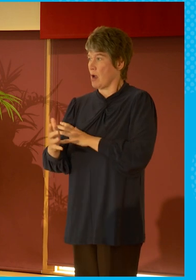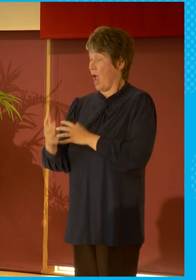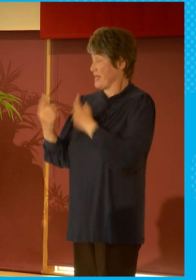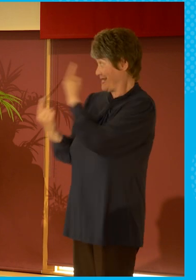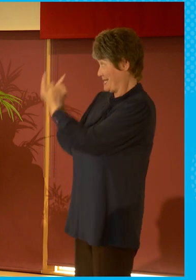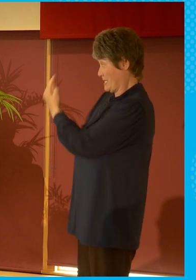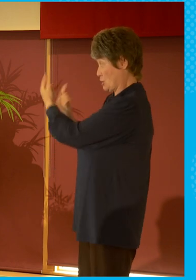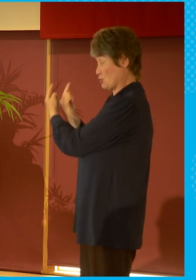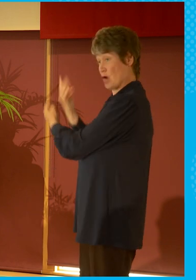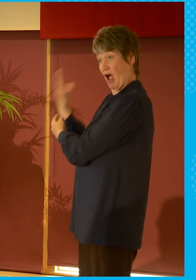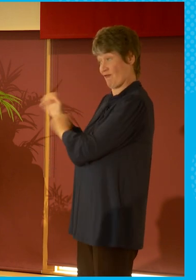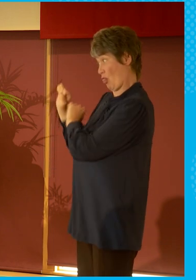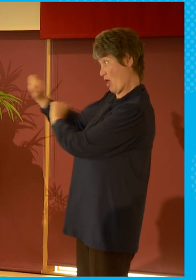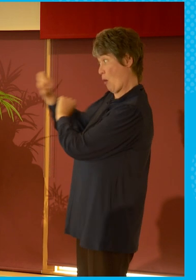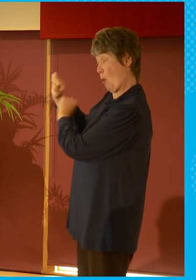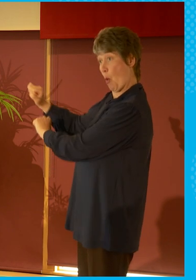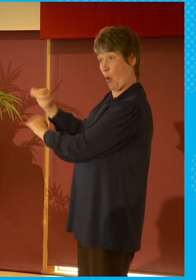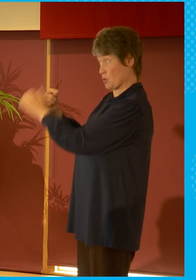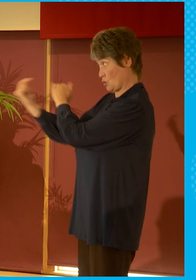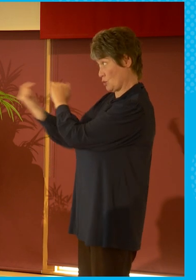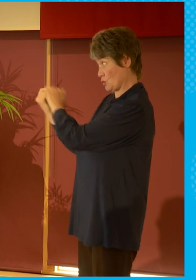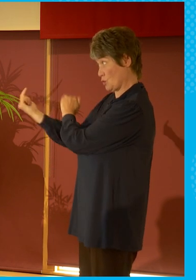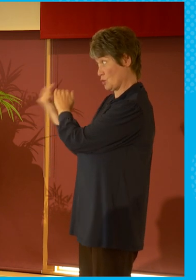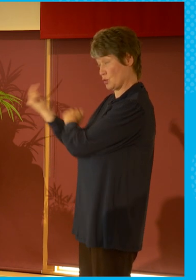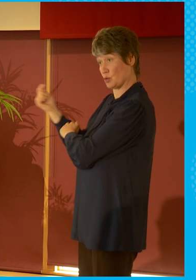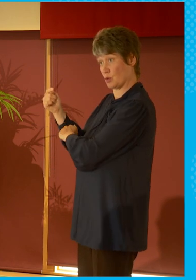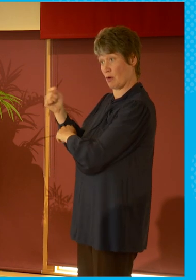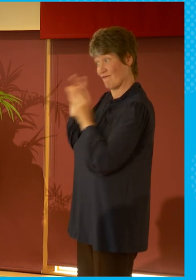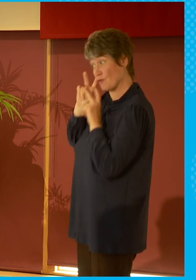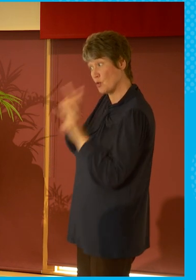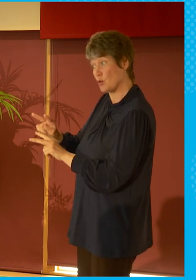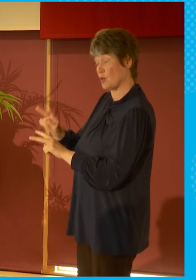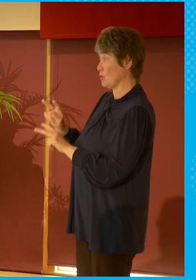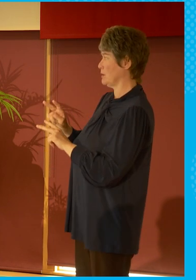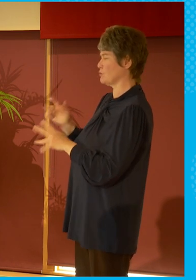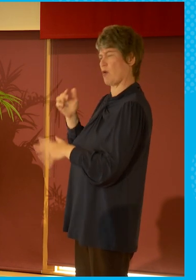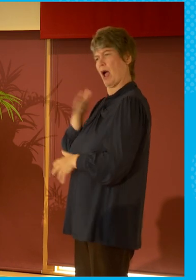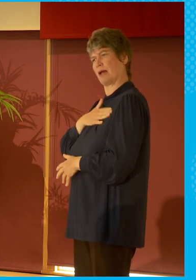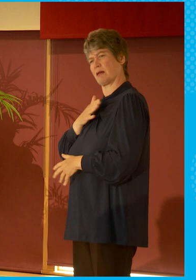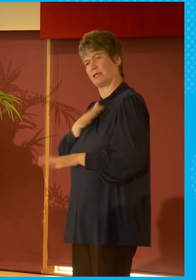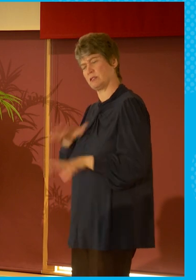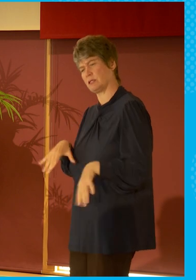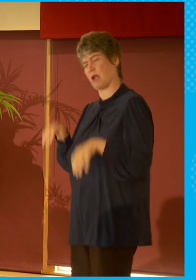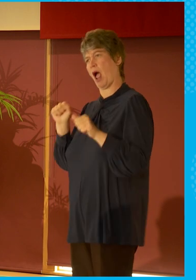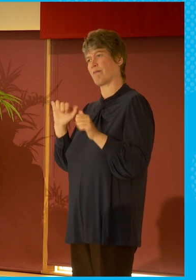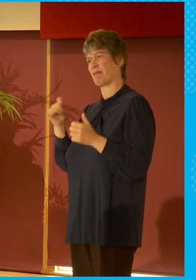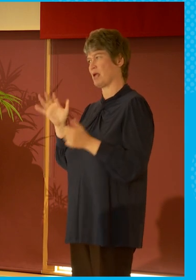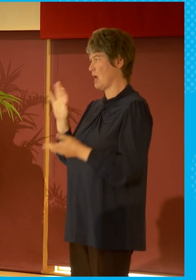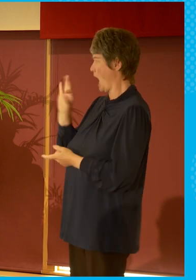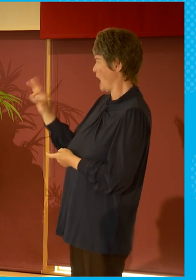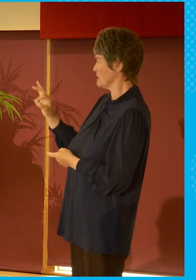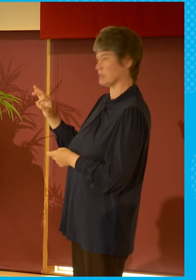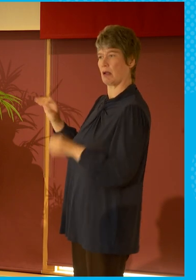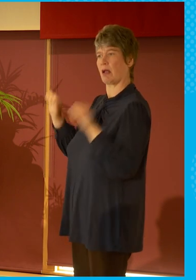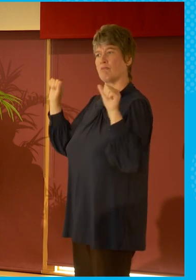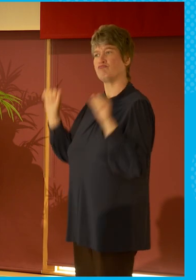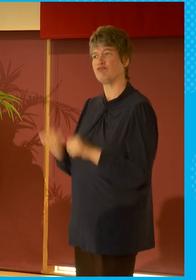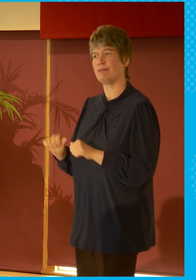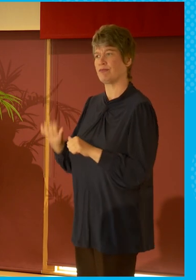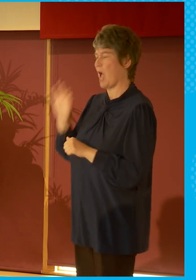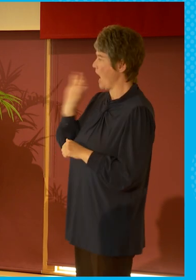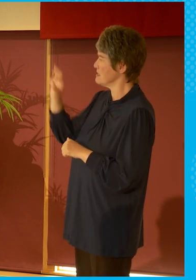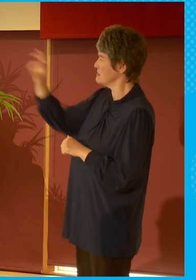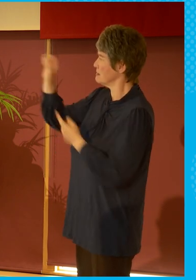experience, the experience and view of this and I'm going to open up by just asking them to outline what they think are the immediate